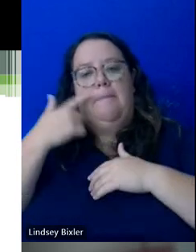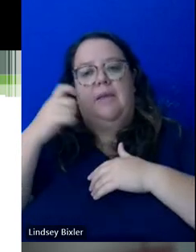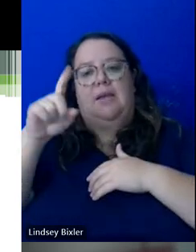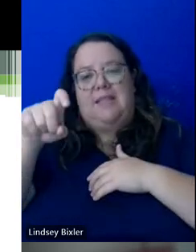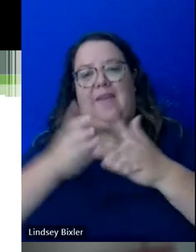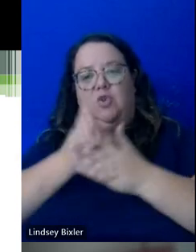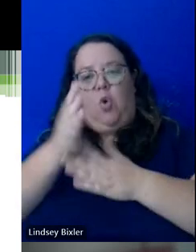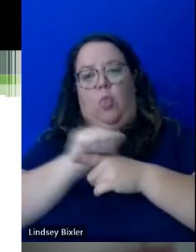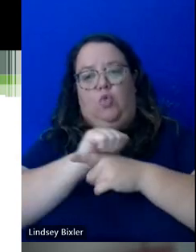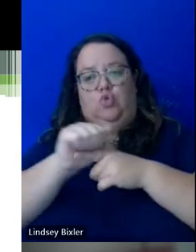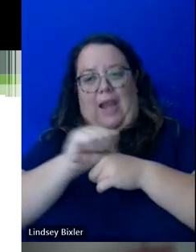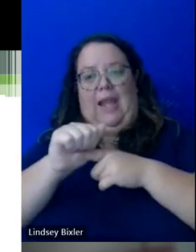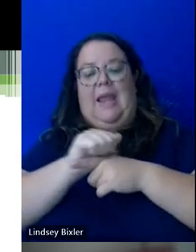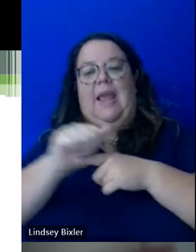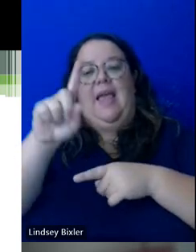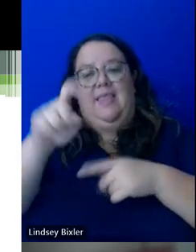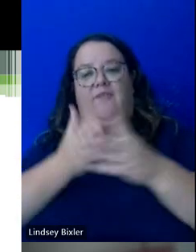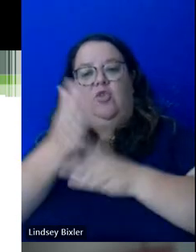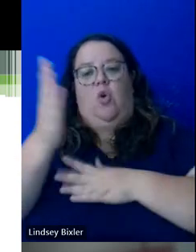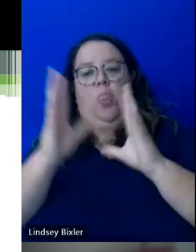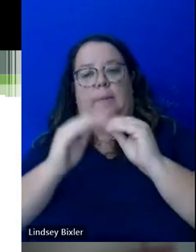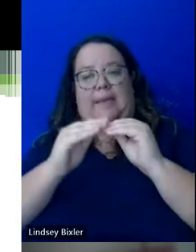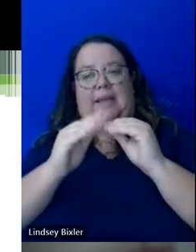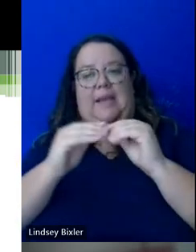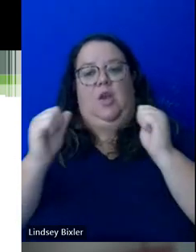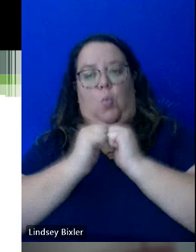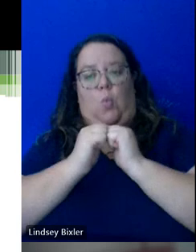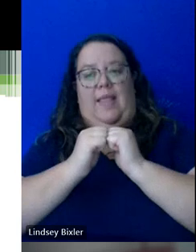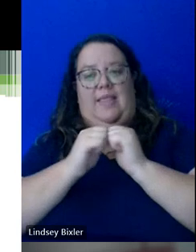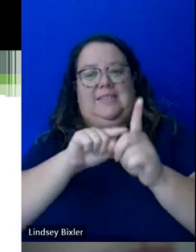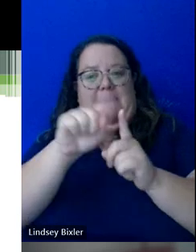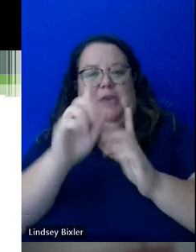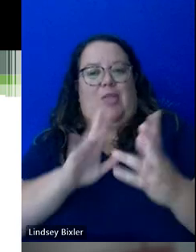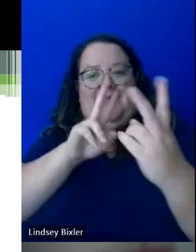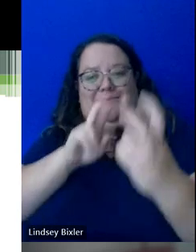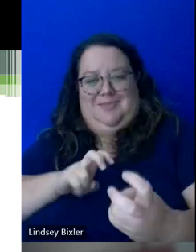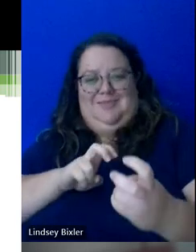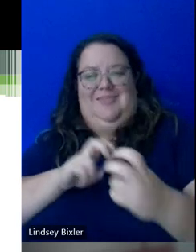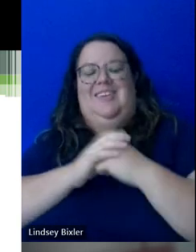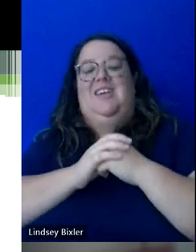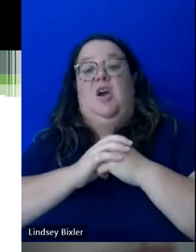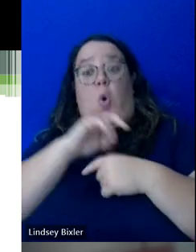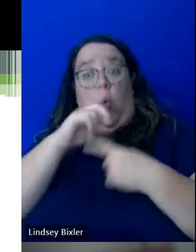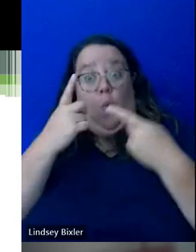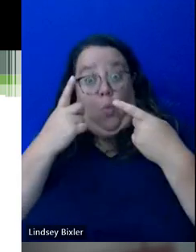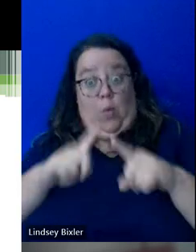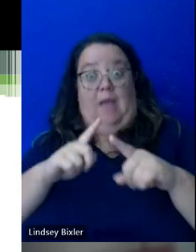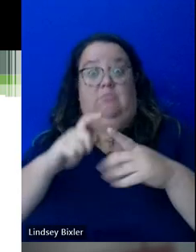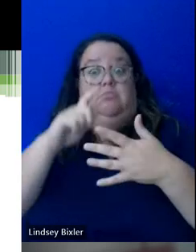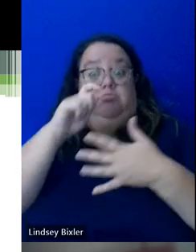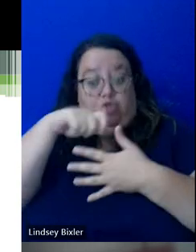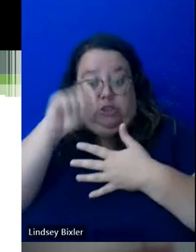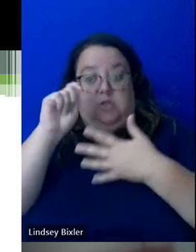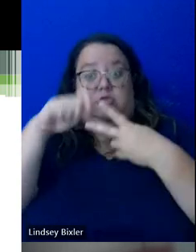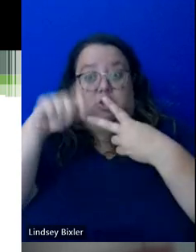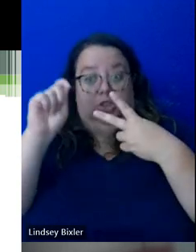go through a training and they have to go through the meeting with their specialist. And once sort of all these pieces come